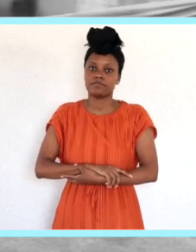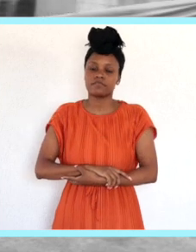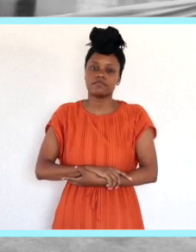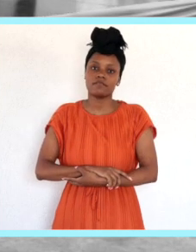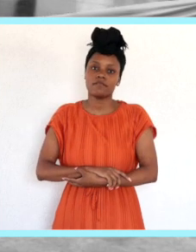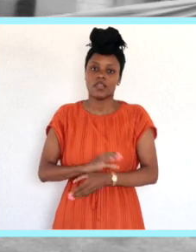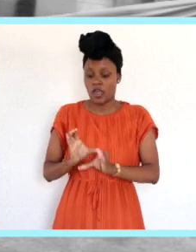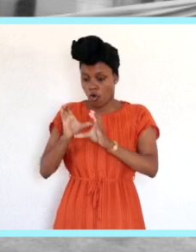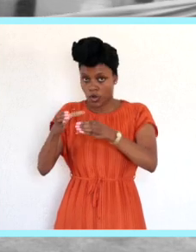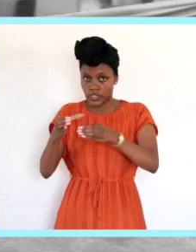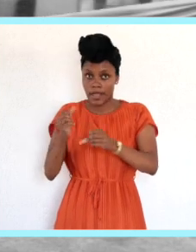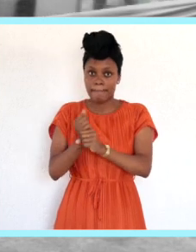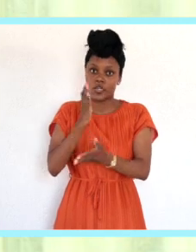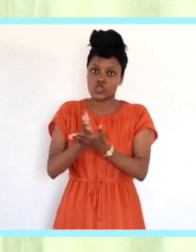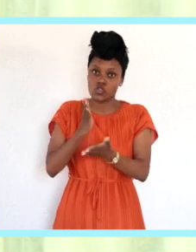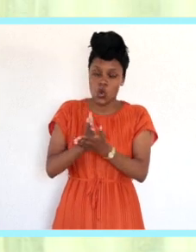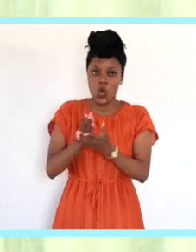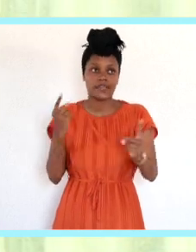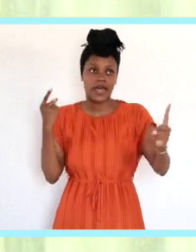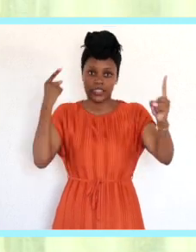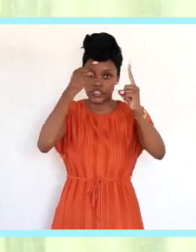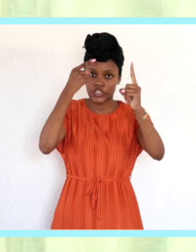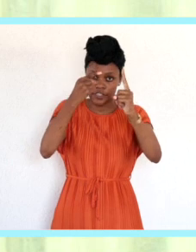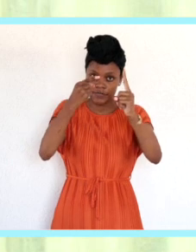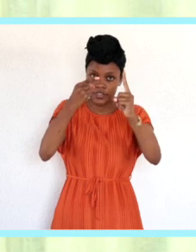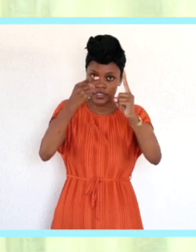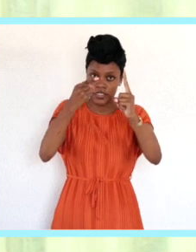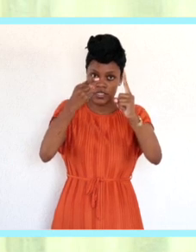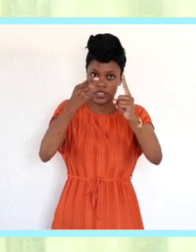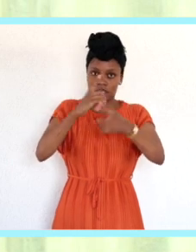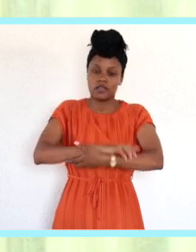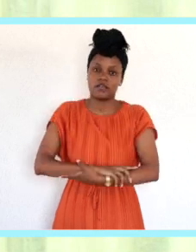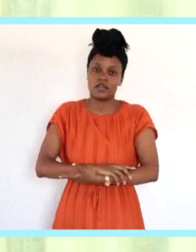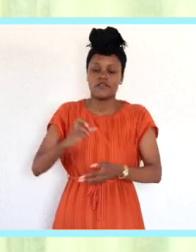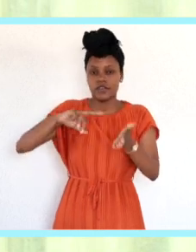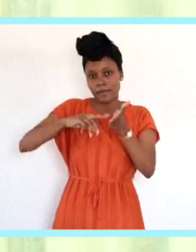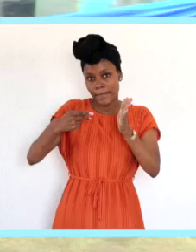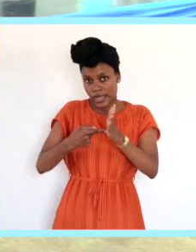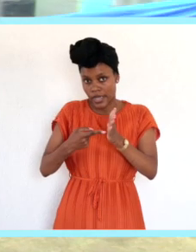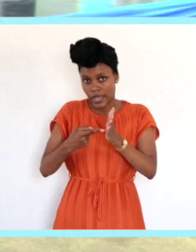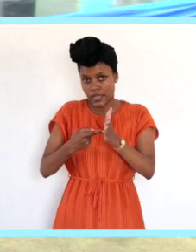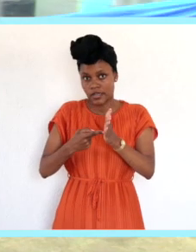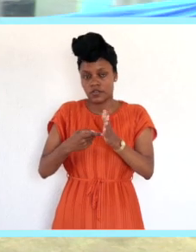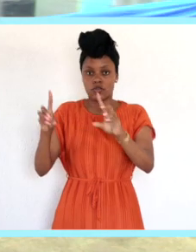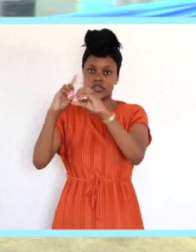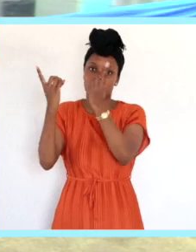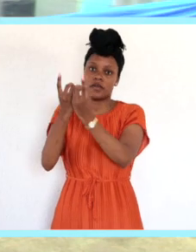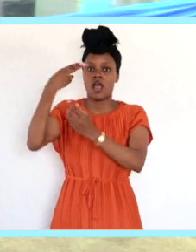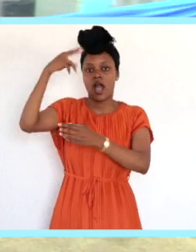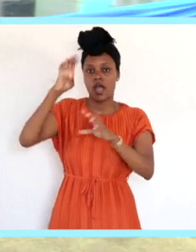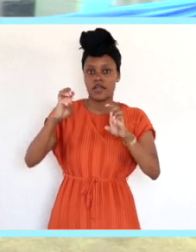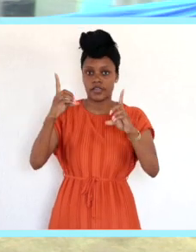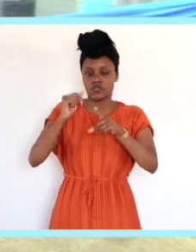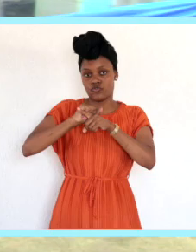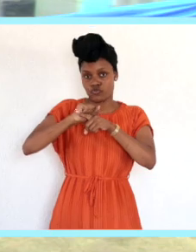evaluation, council also ensures that the college achieves its objectives as set out in its strategic plan as well as those of the